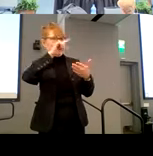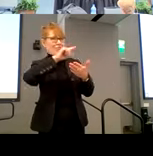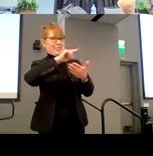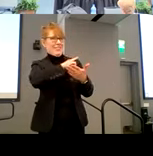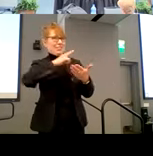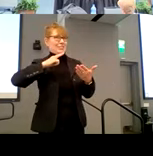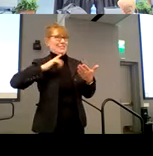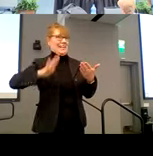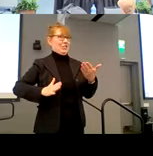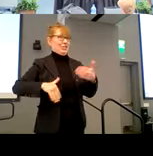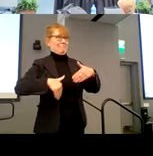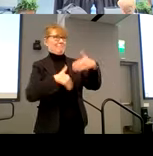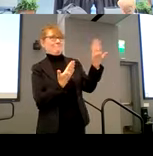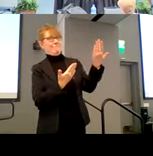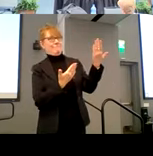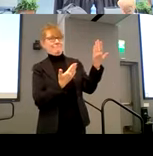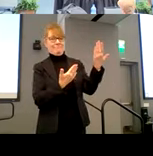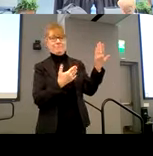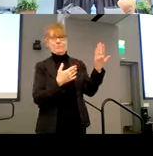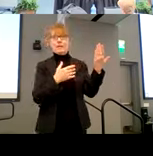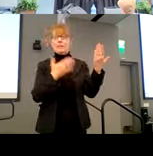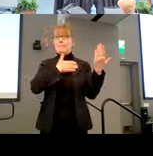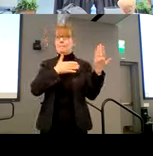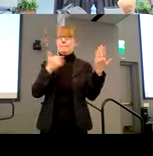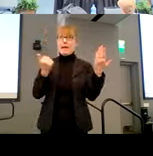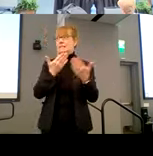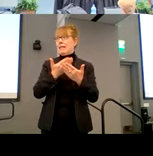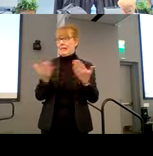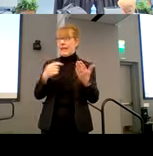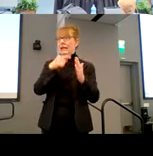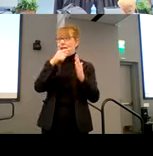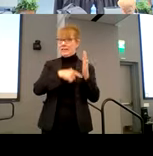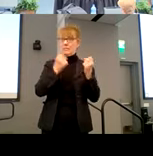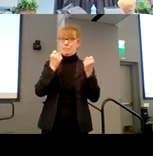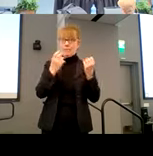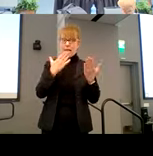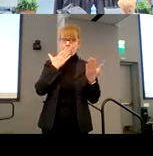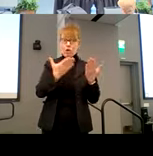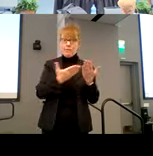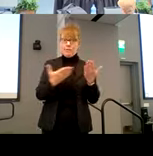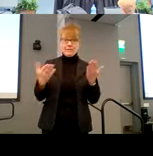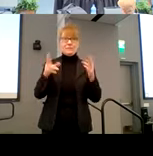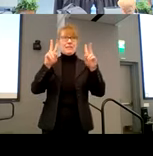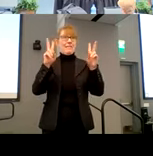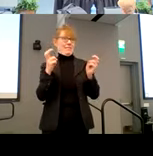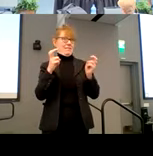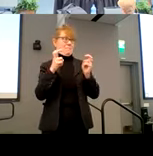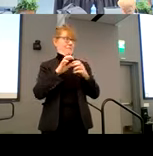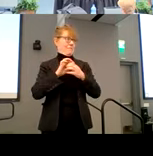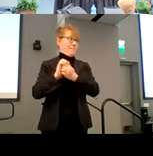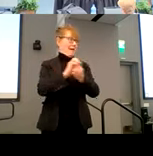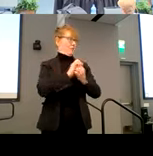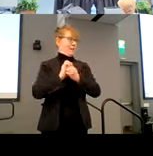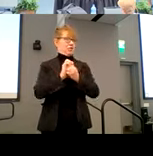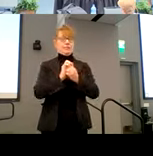thing about that legislation, the many, many good things, but in terms of the theme of collaboration we have today, up on the